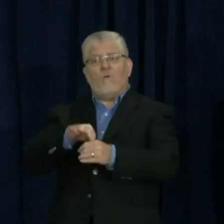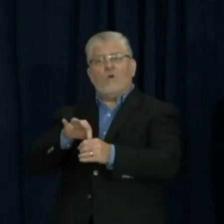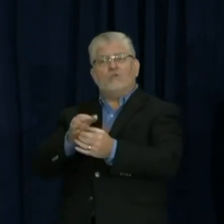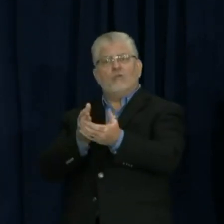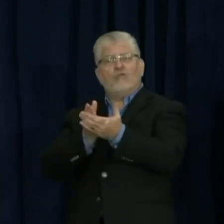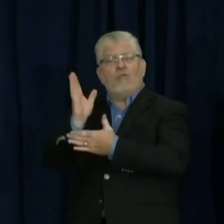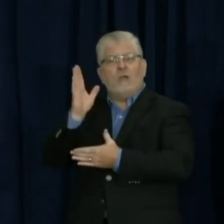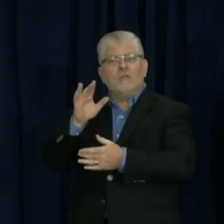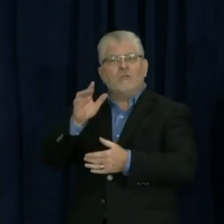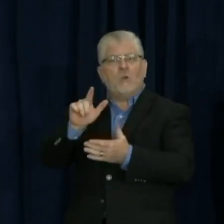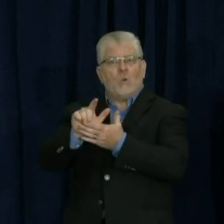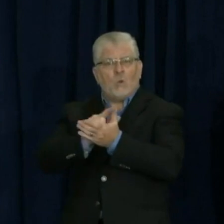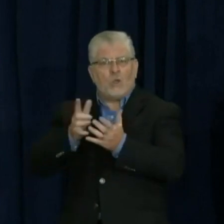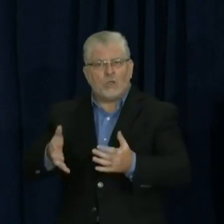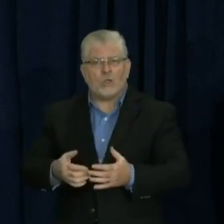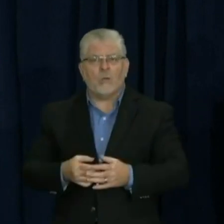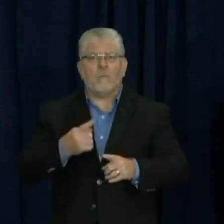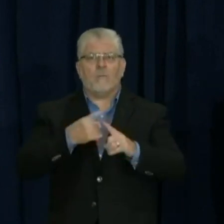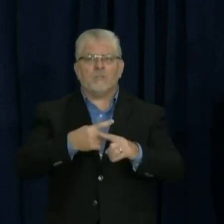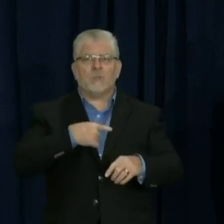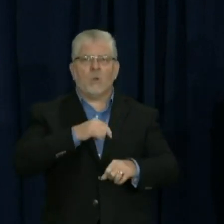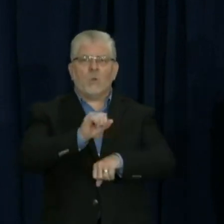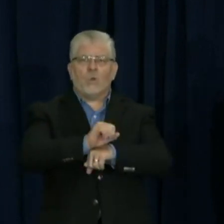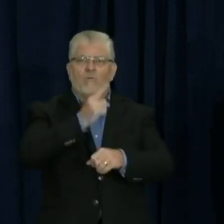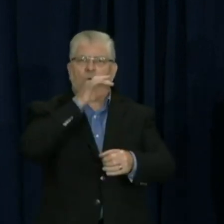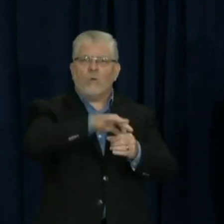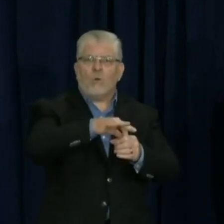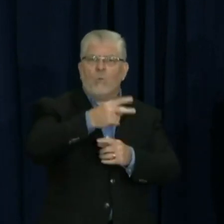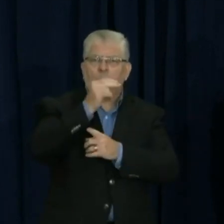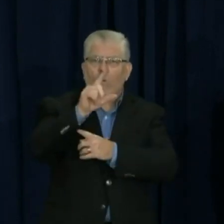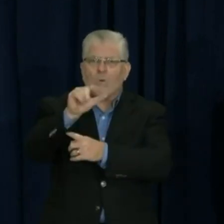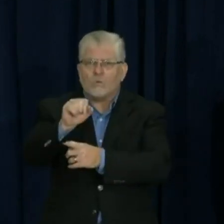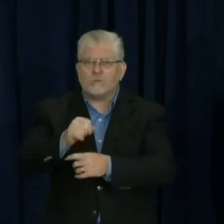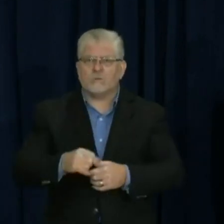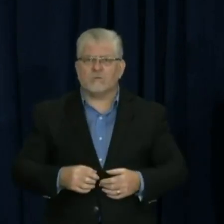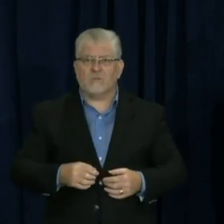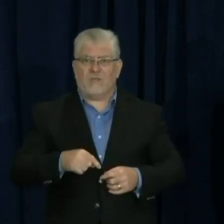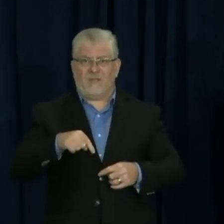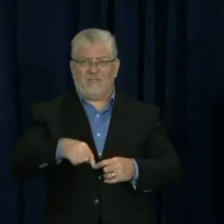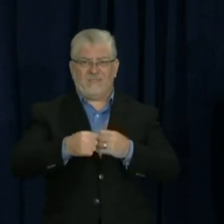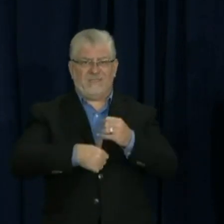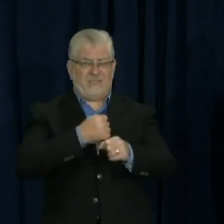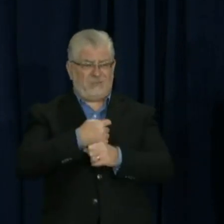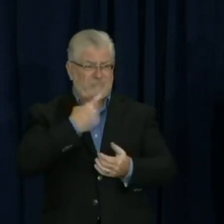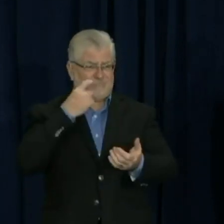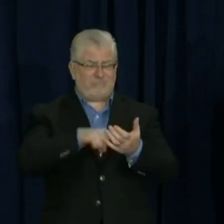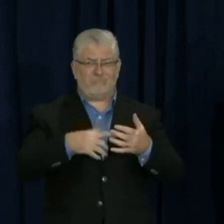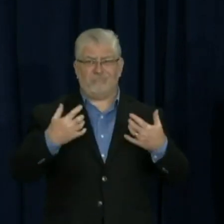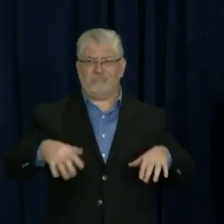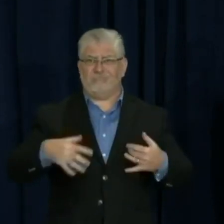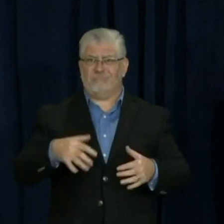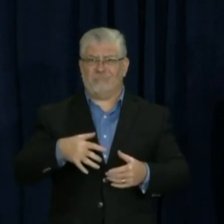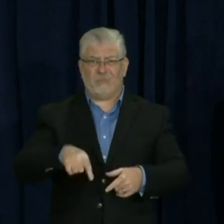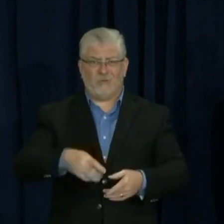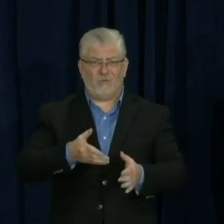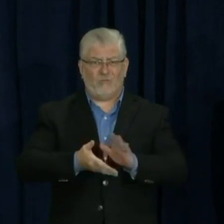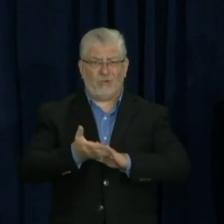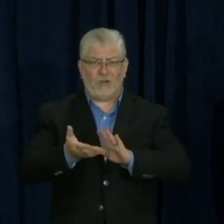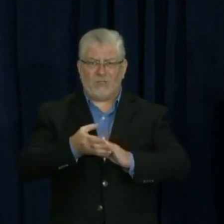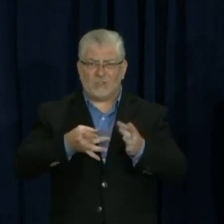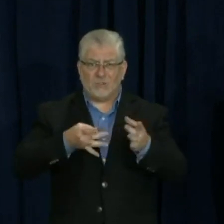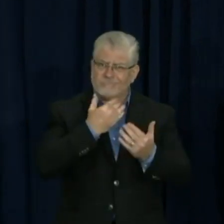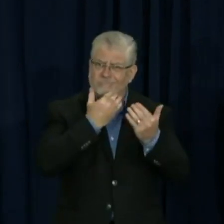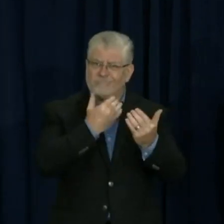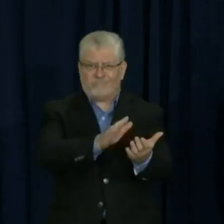this was incredibly smooth, and that's a huge credit to all the election workers, both at the state level and at the local